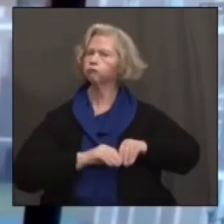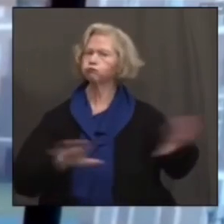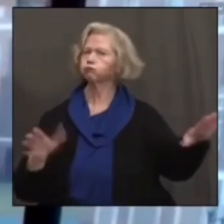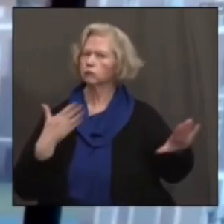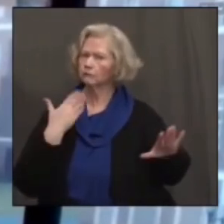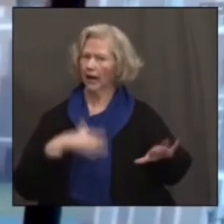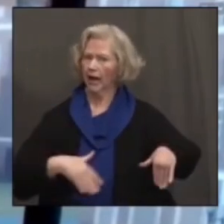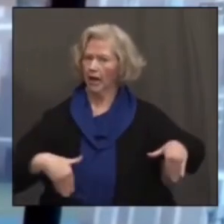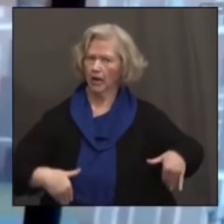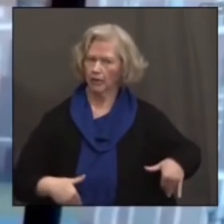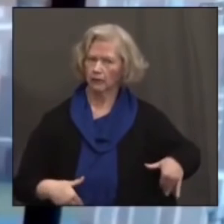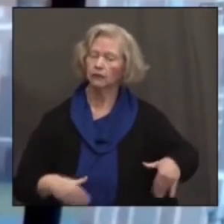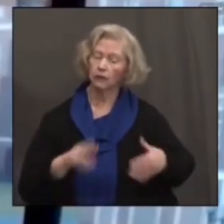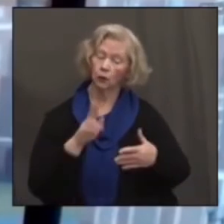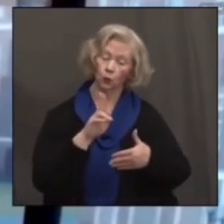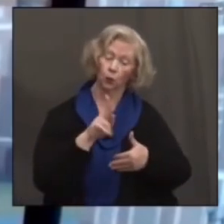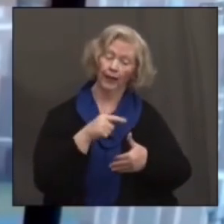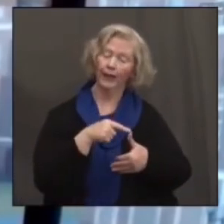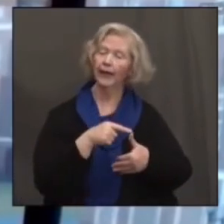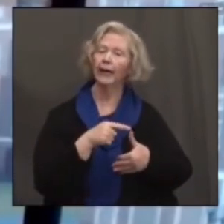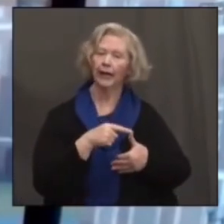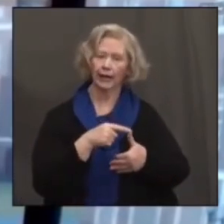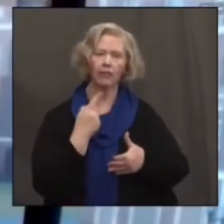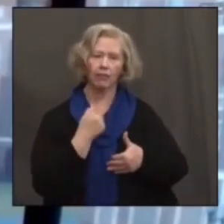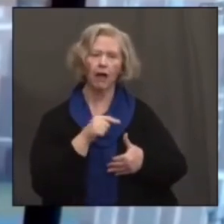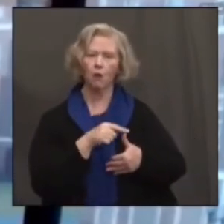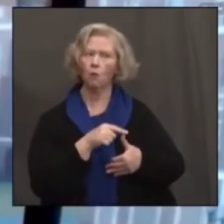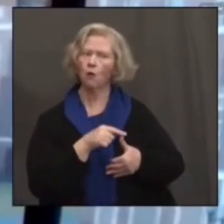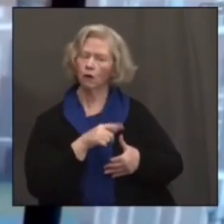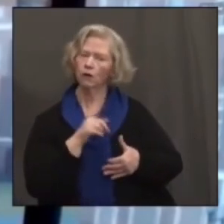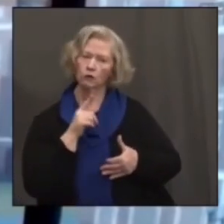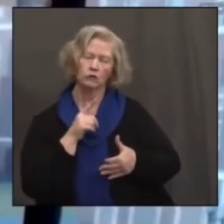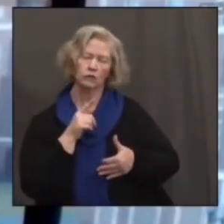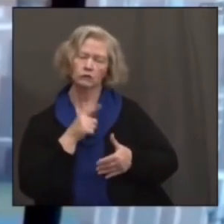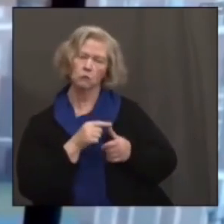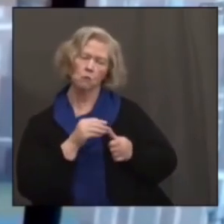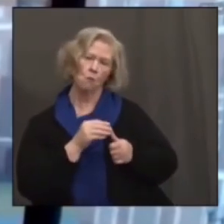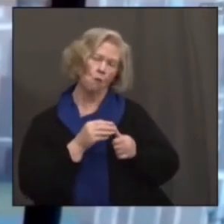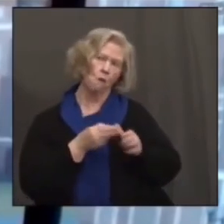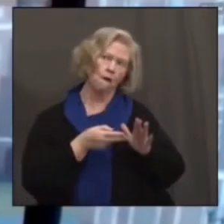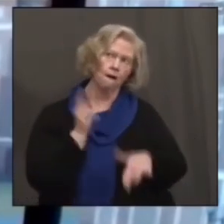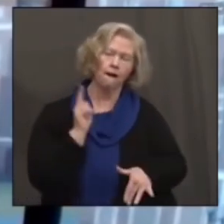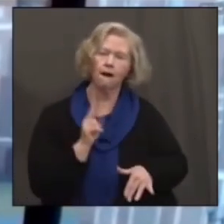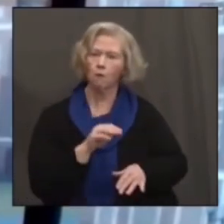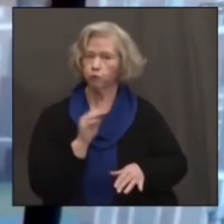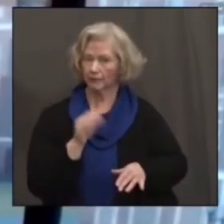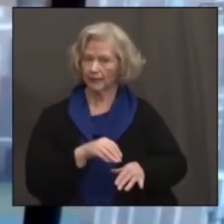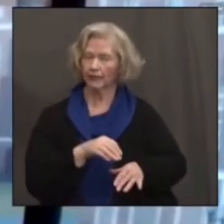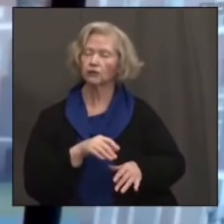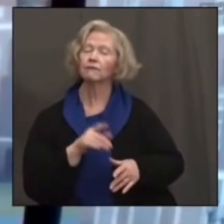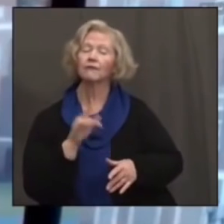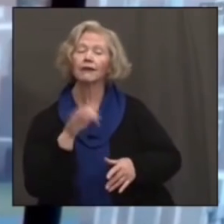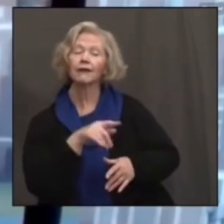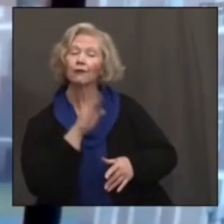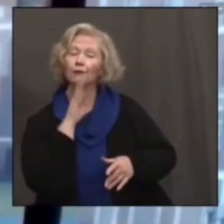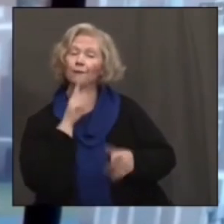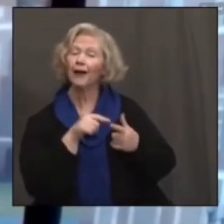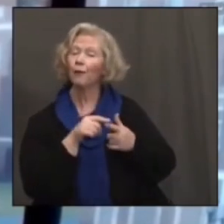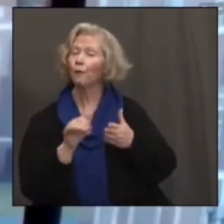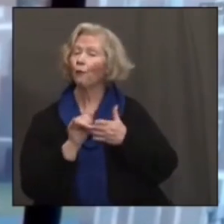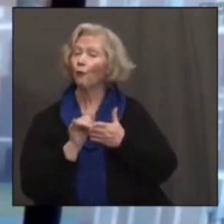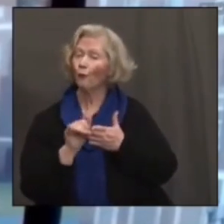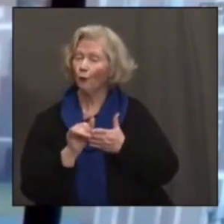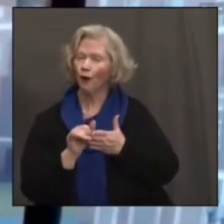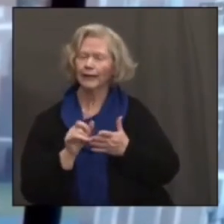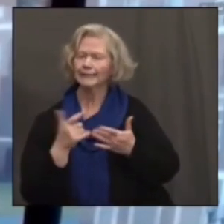replacing all other strains very quickly. The New York variant, we're